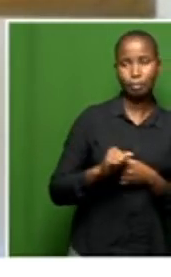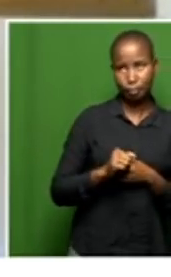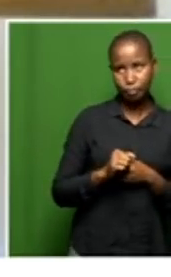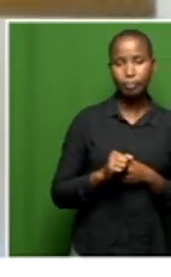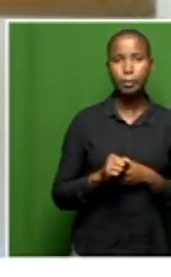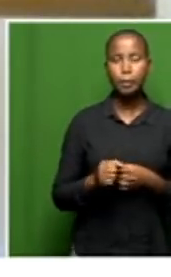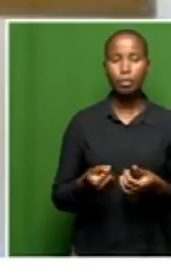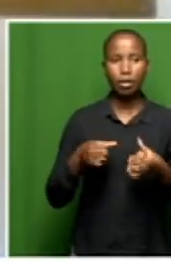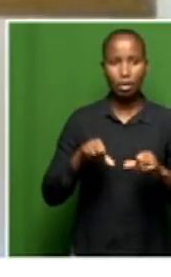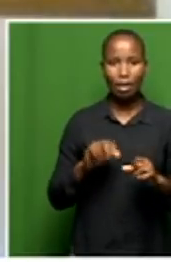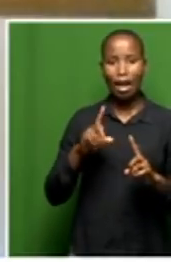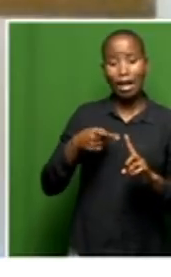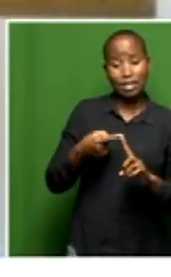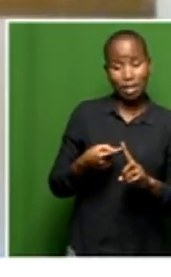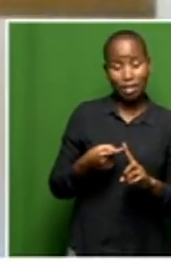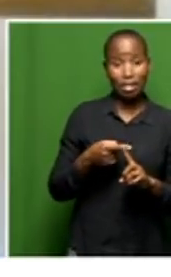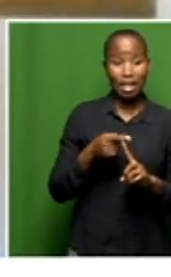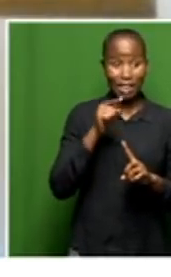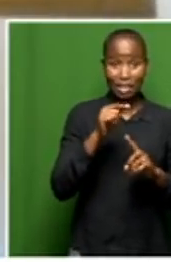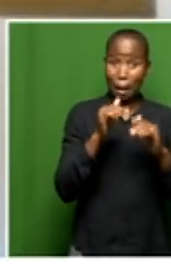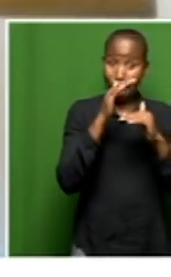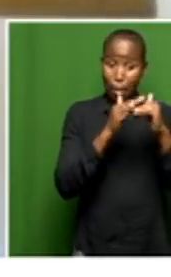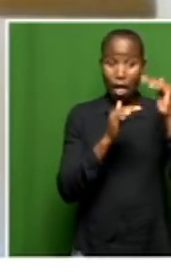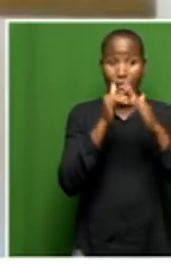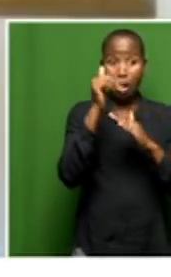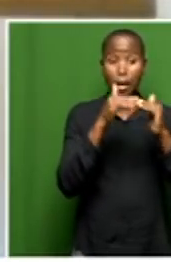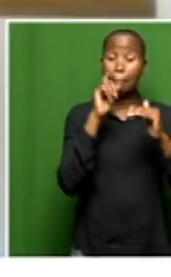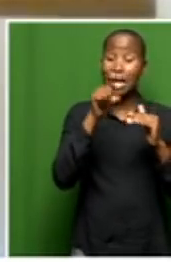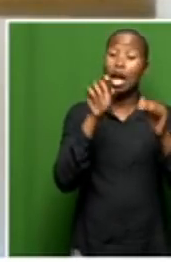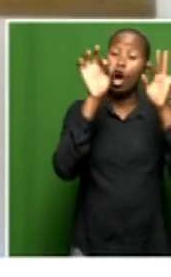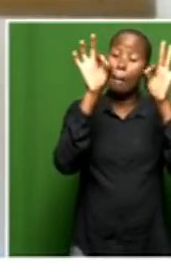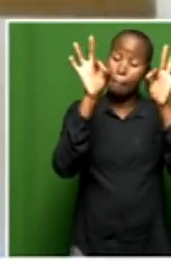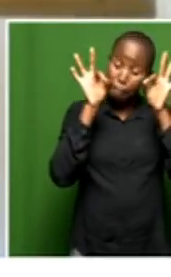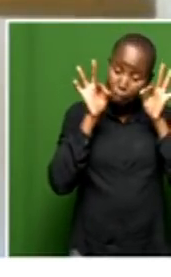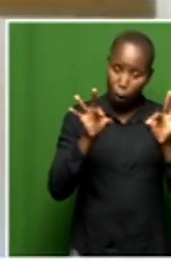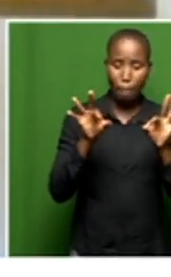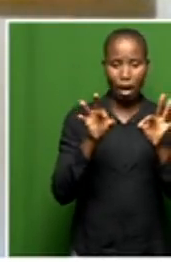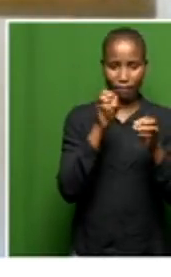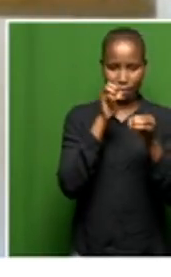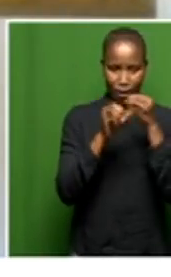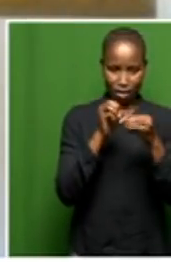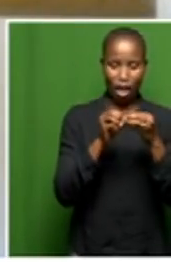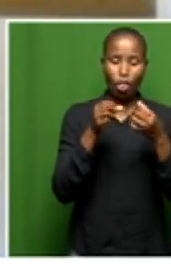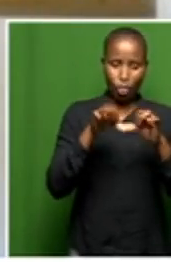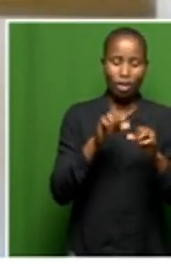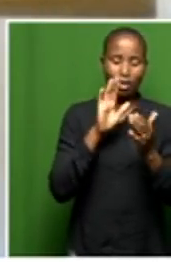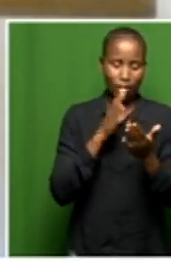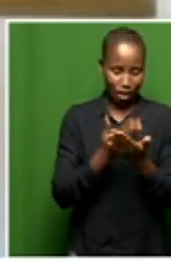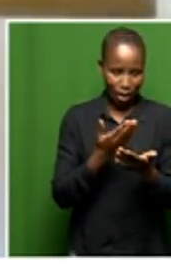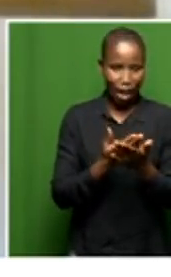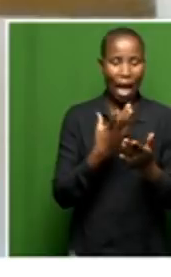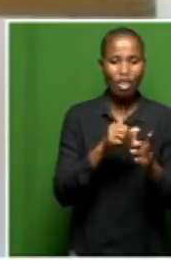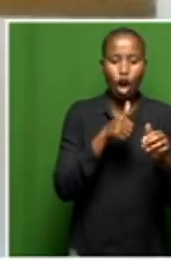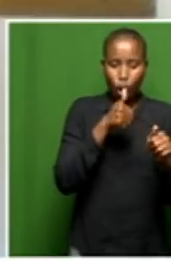until that building is corrected and fixed so that you can get your compliance